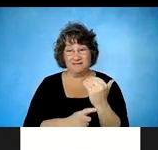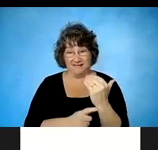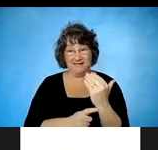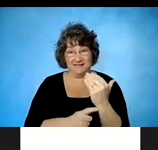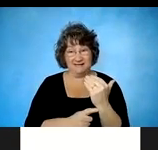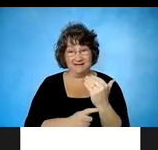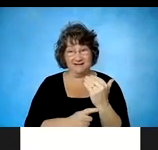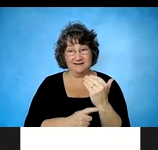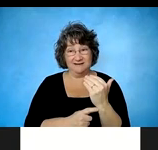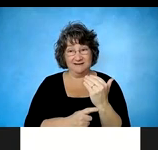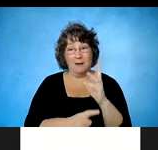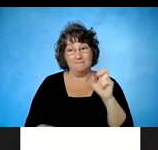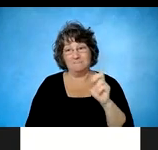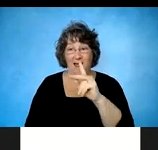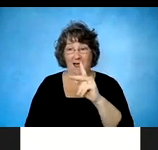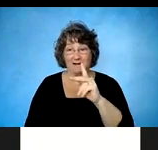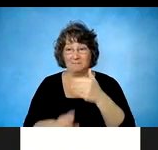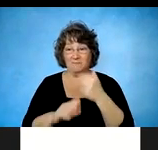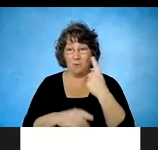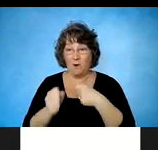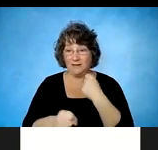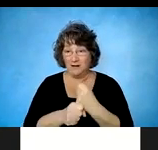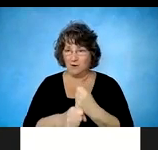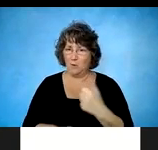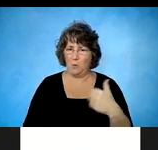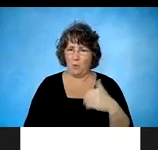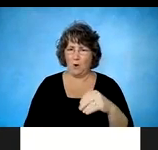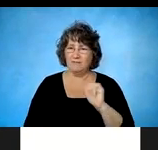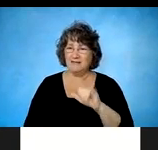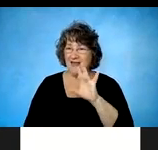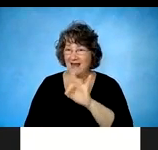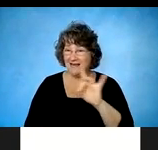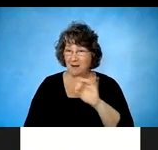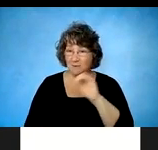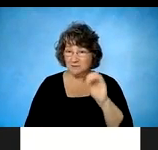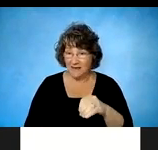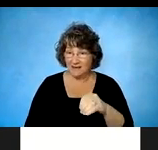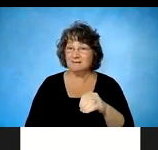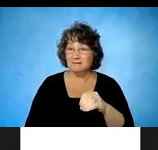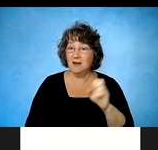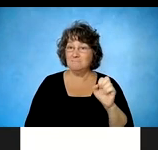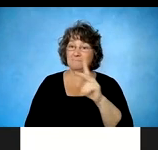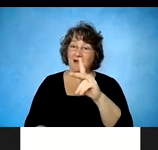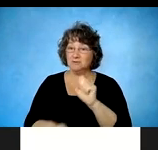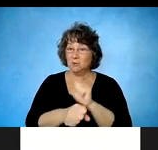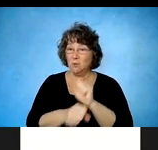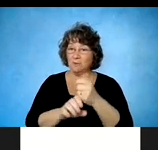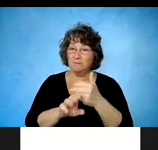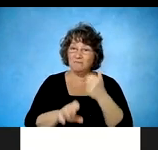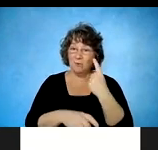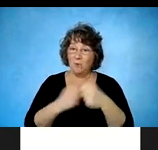88% return to work rate within that time period. For our traumatic folks, there's 40 of them. Um, 33